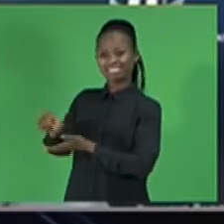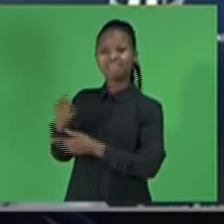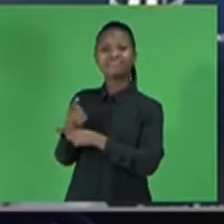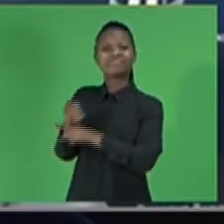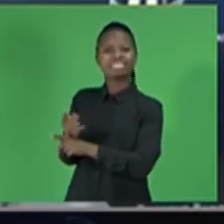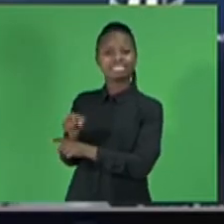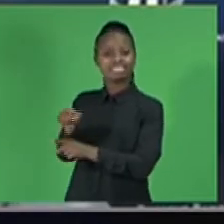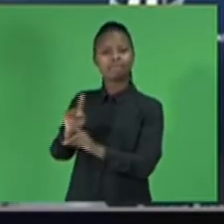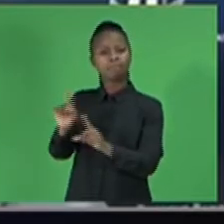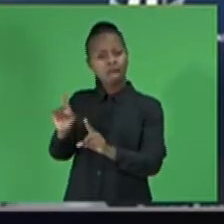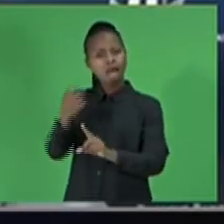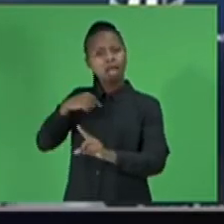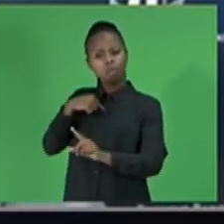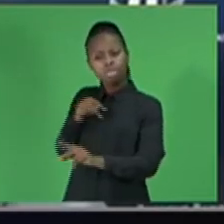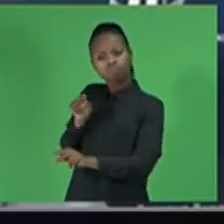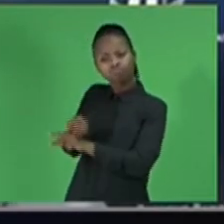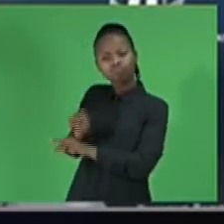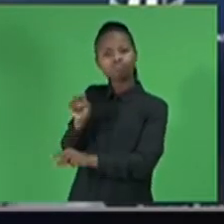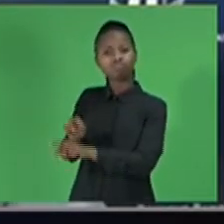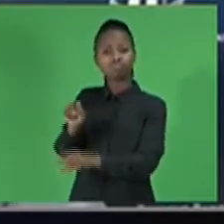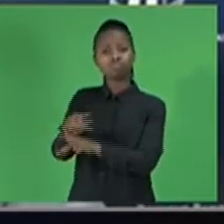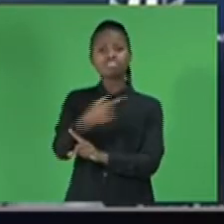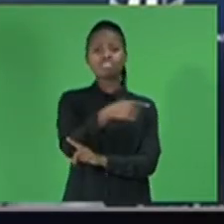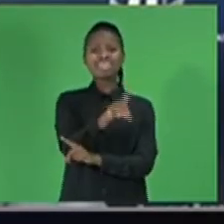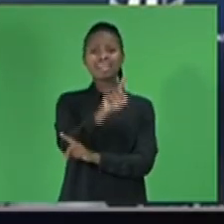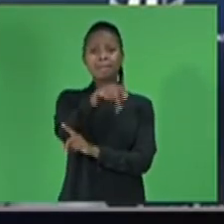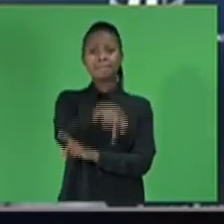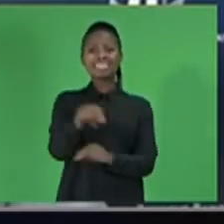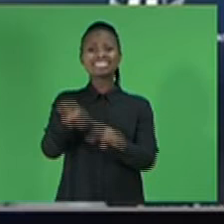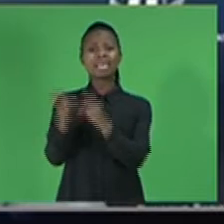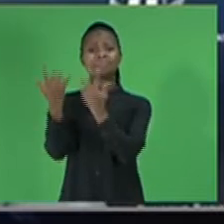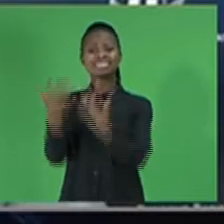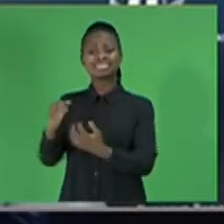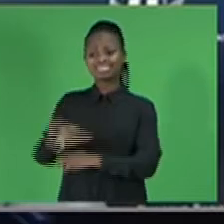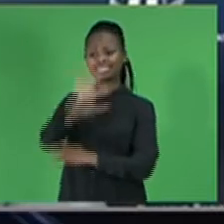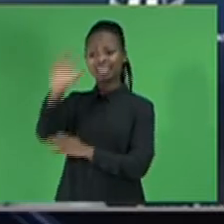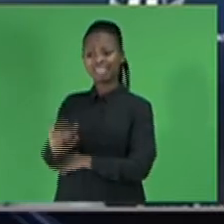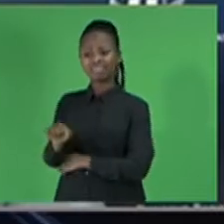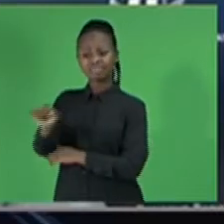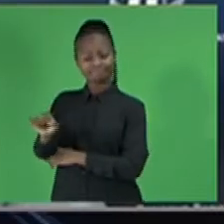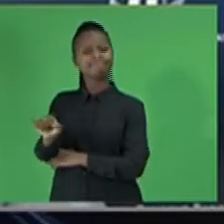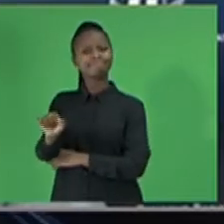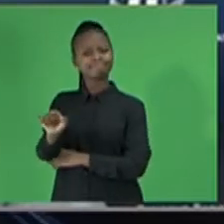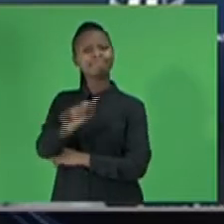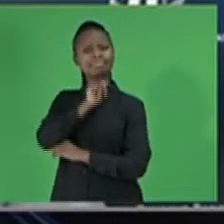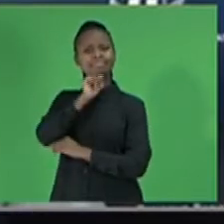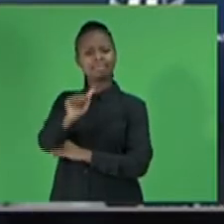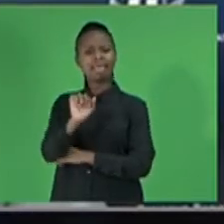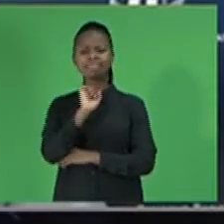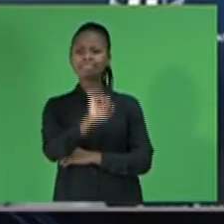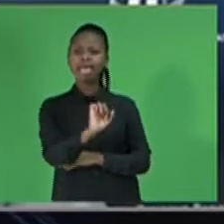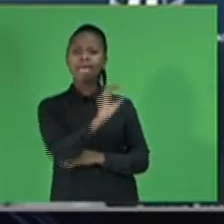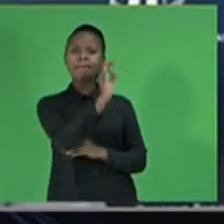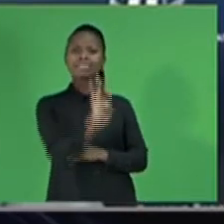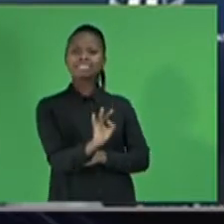of the GDP revisions by Statistics South Africa is lower as a share of economic